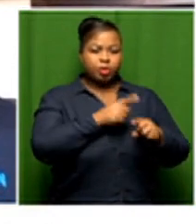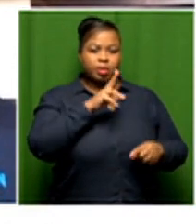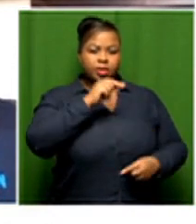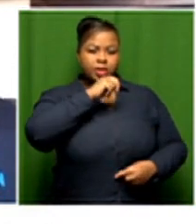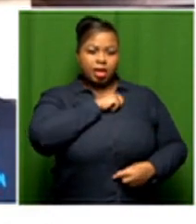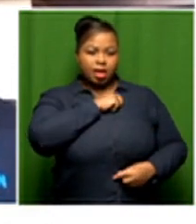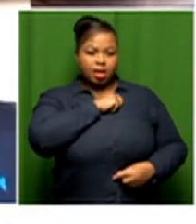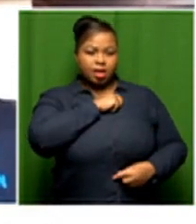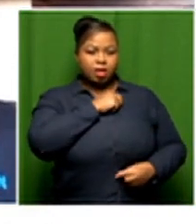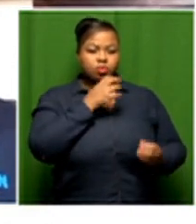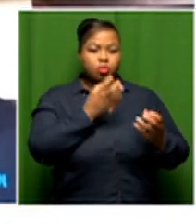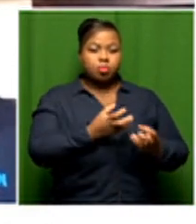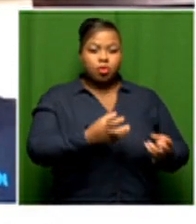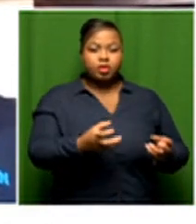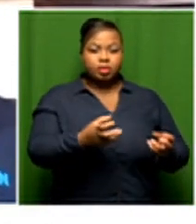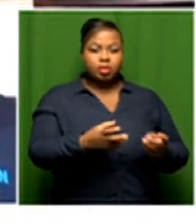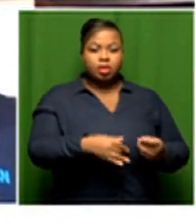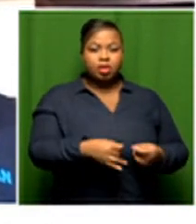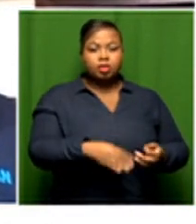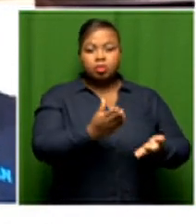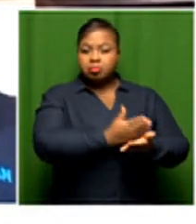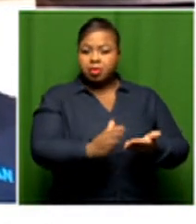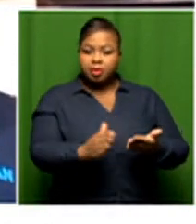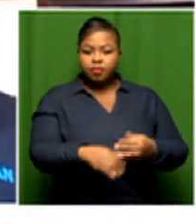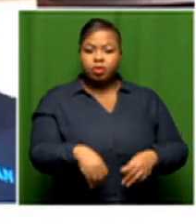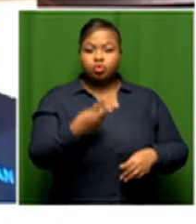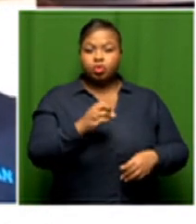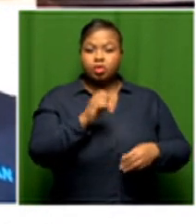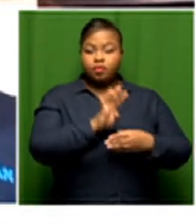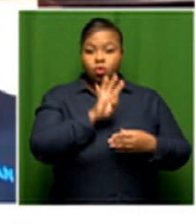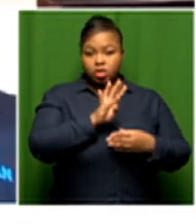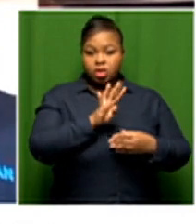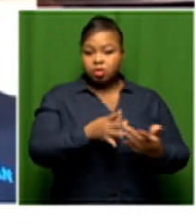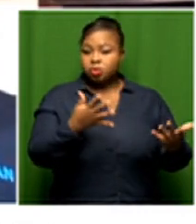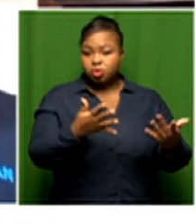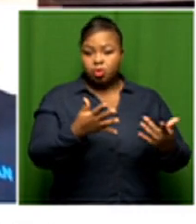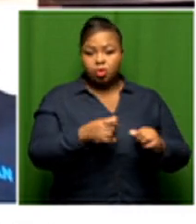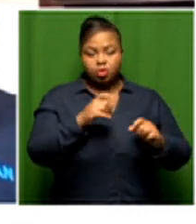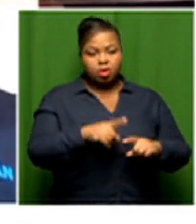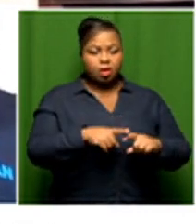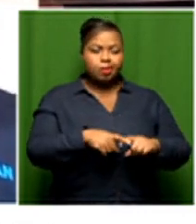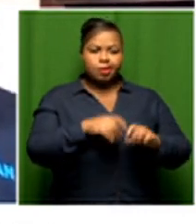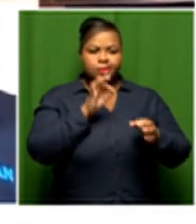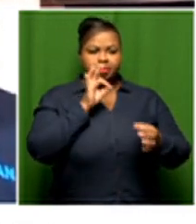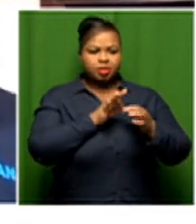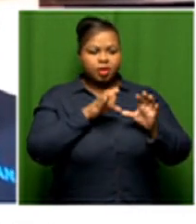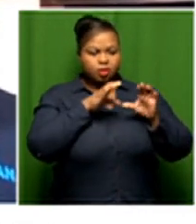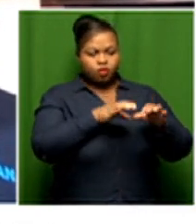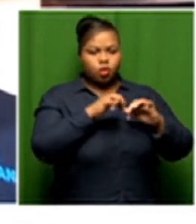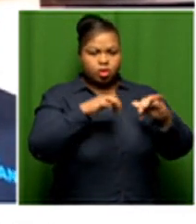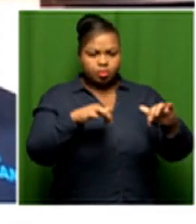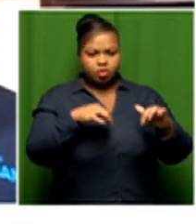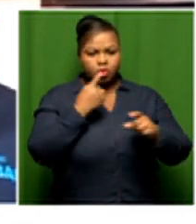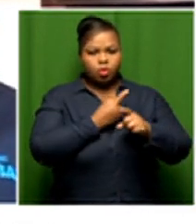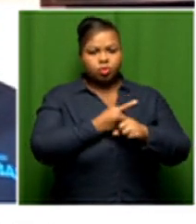poverty eradication master plan of 2014 which is not a panacea on its own but it is basically a